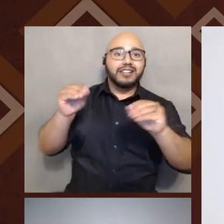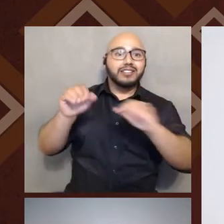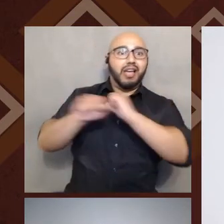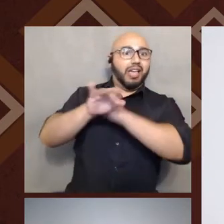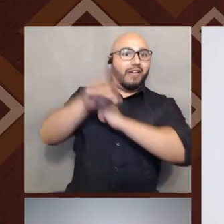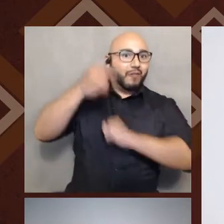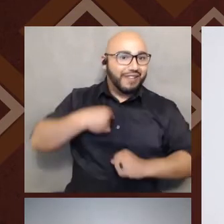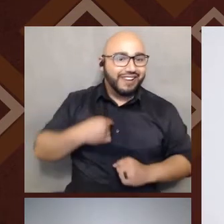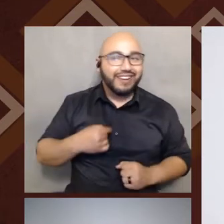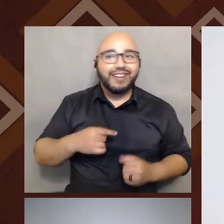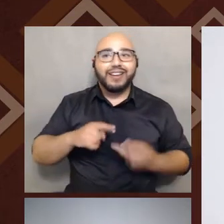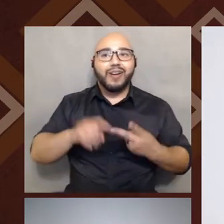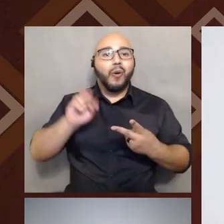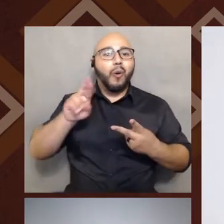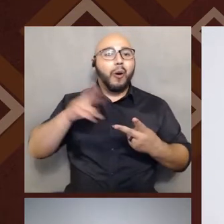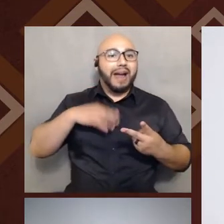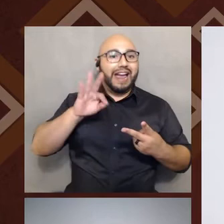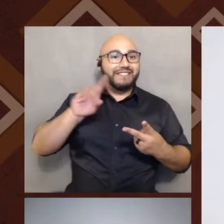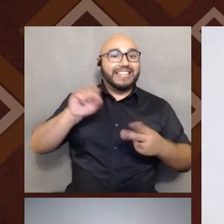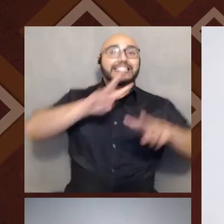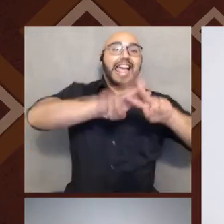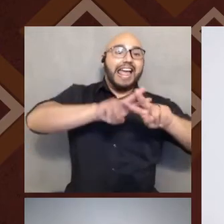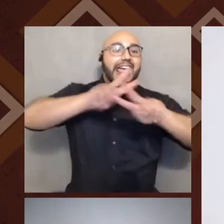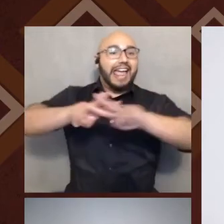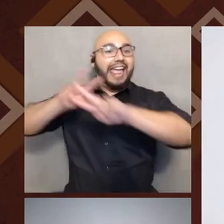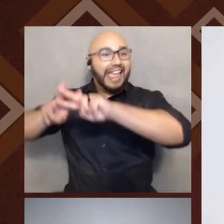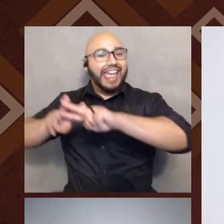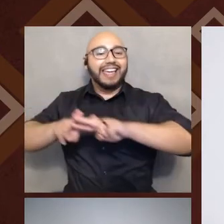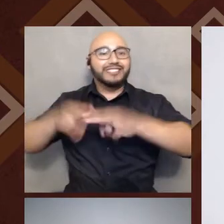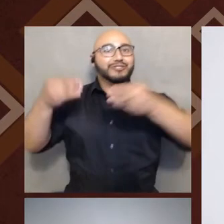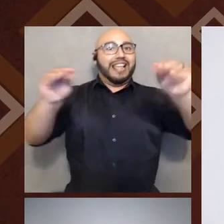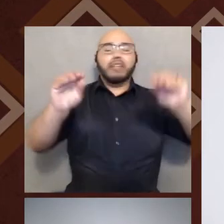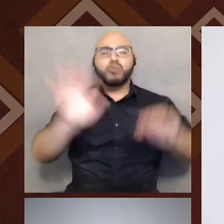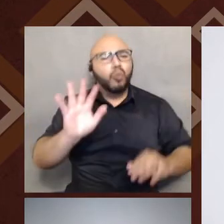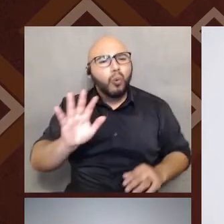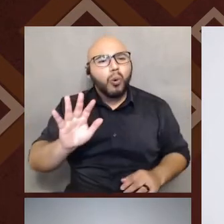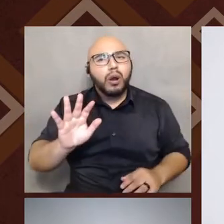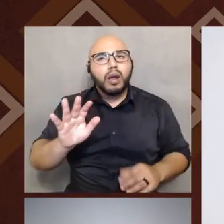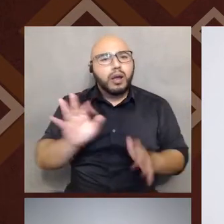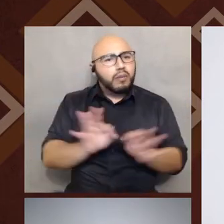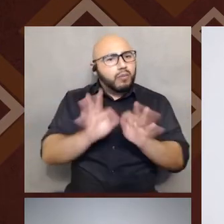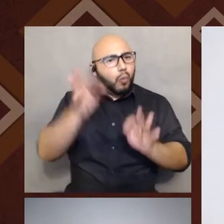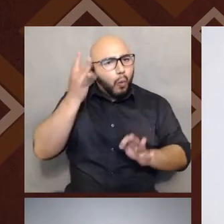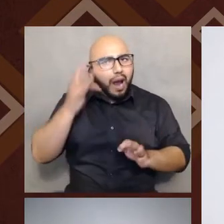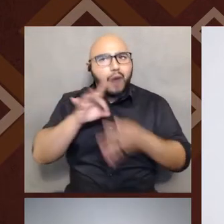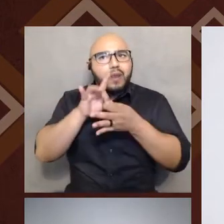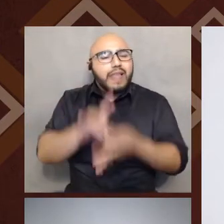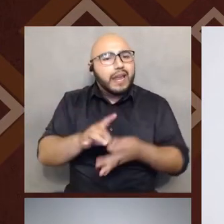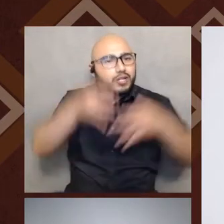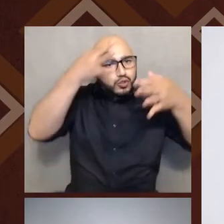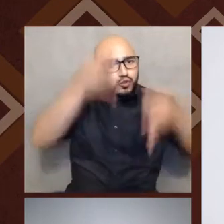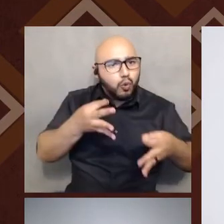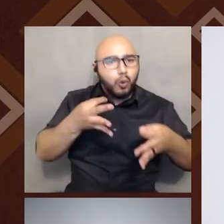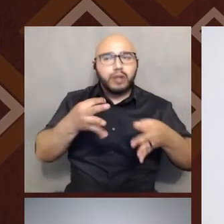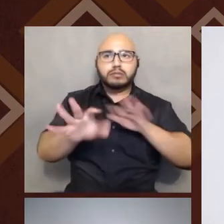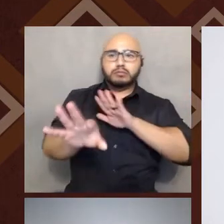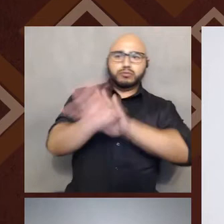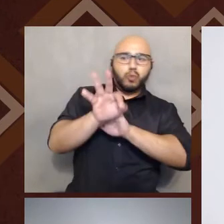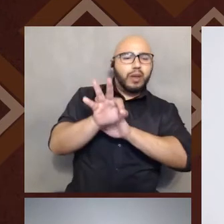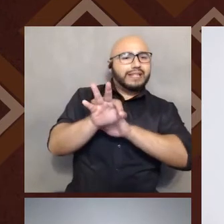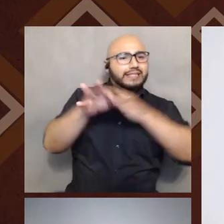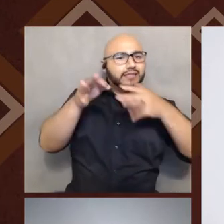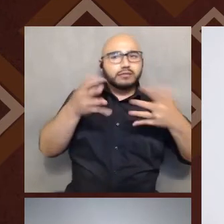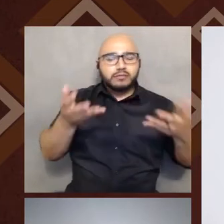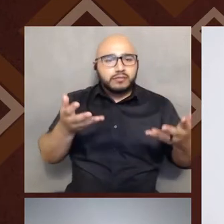on Etsy and Instagram, right? It matters because there's something to say about choice and decision and alignment with either my ideals